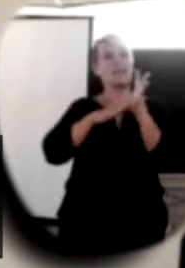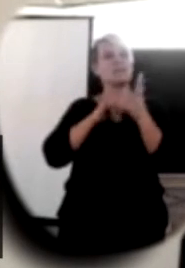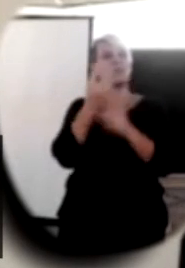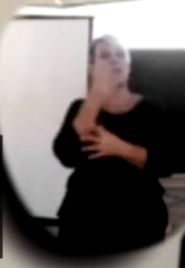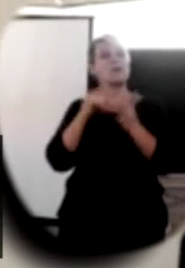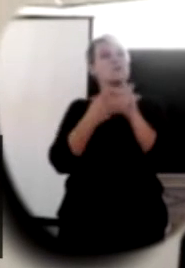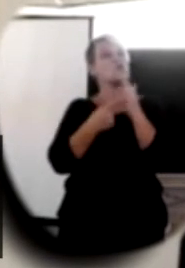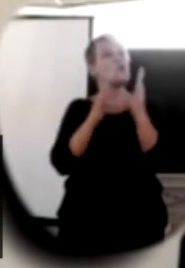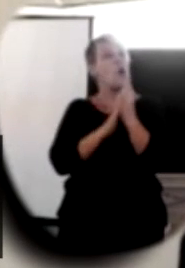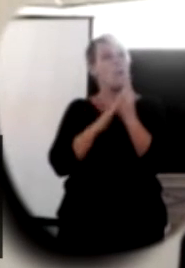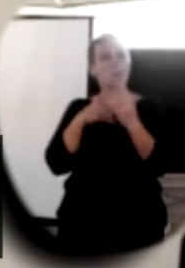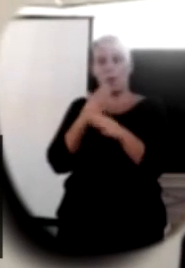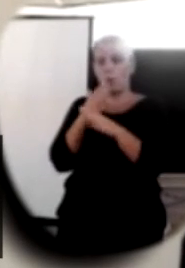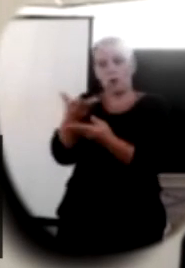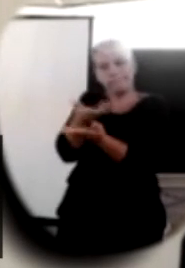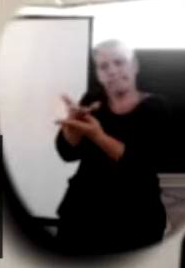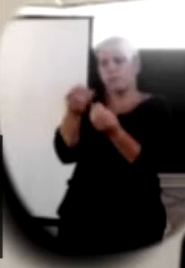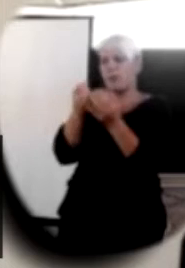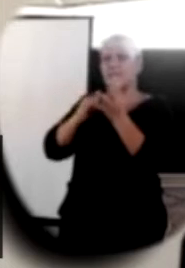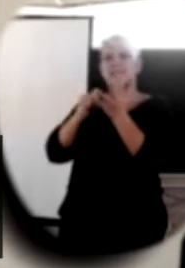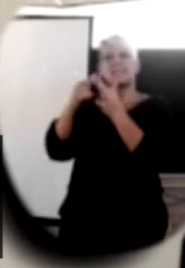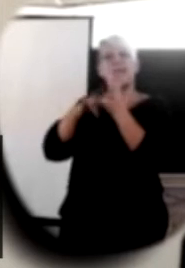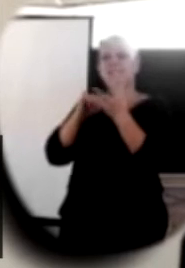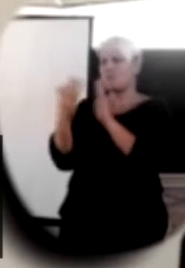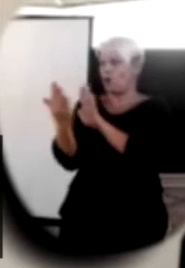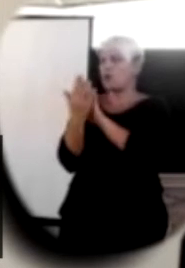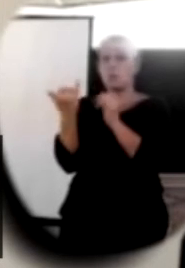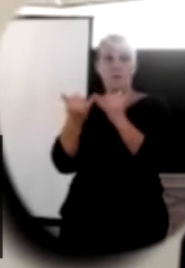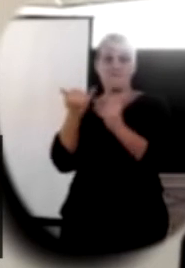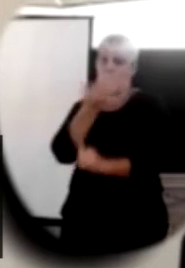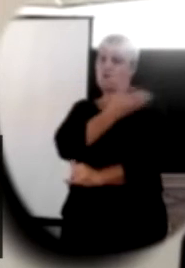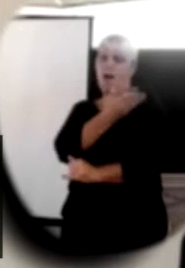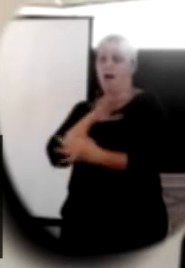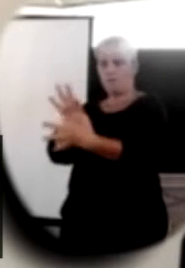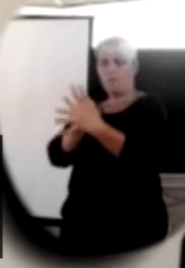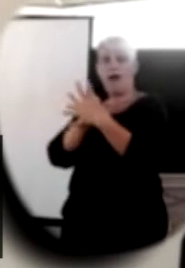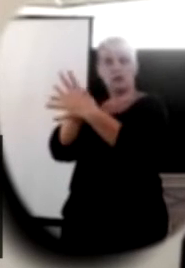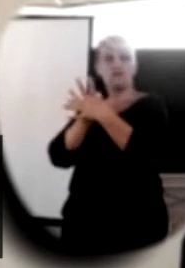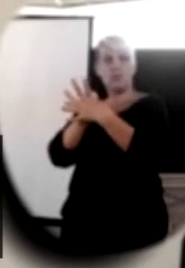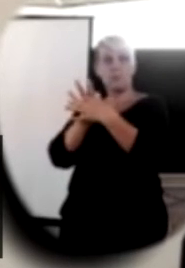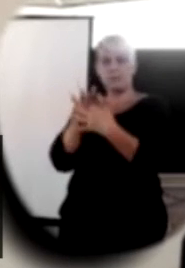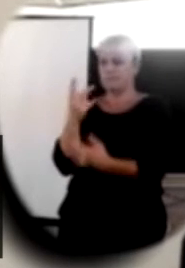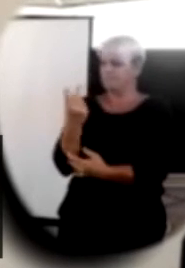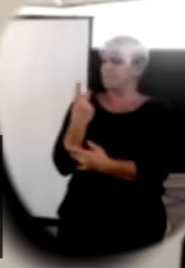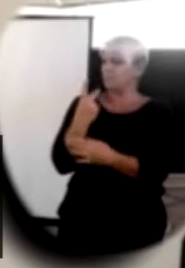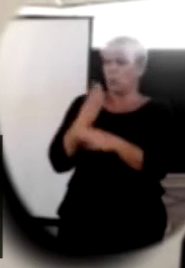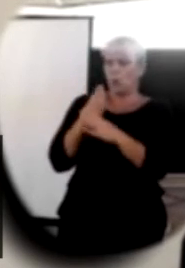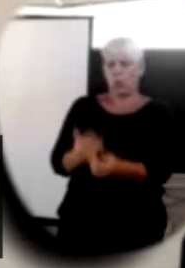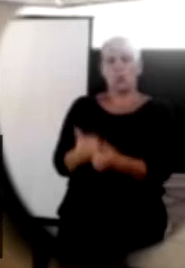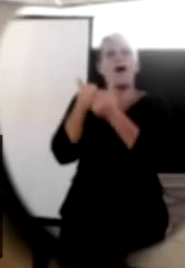worked quite closely with CEMS. And we're very proud of that partnership. And we're doing some good things together.